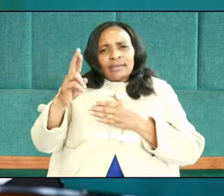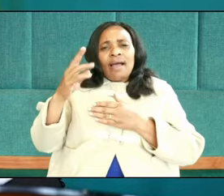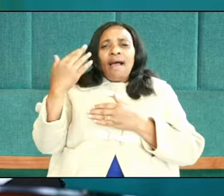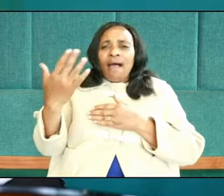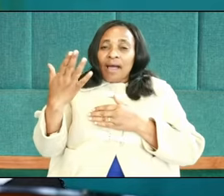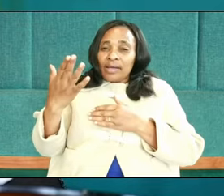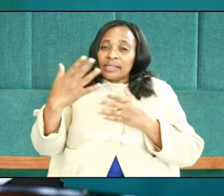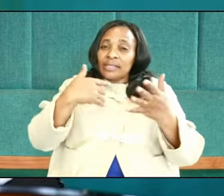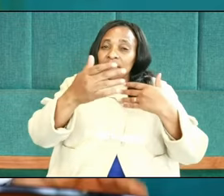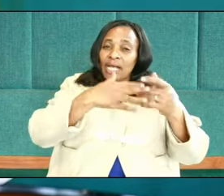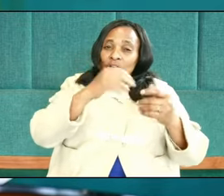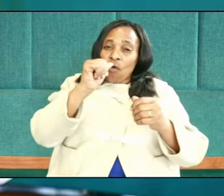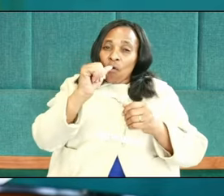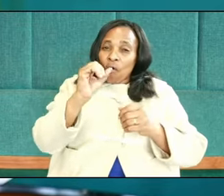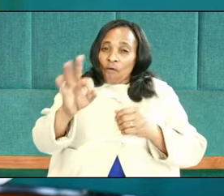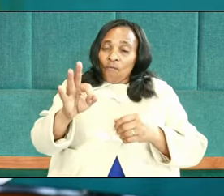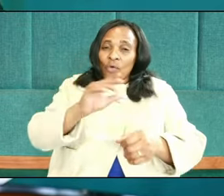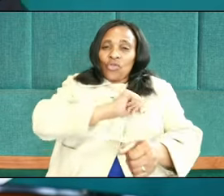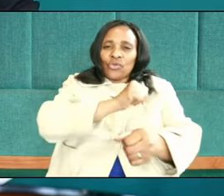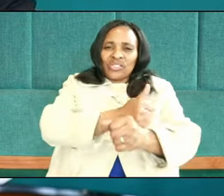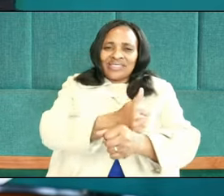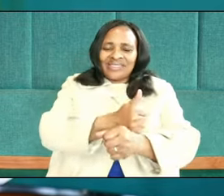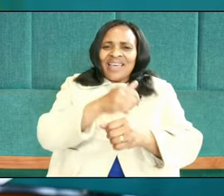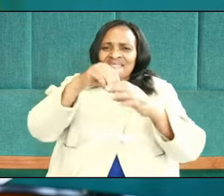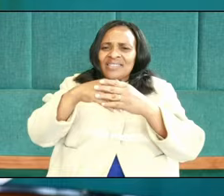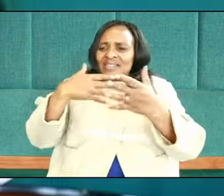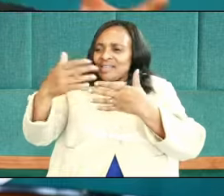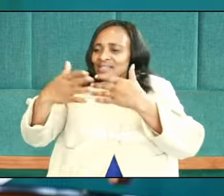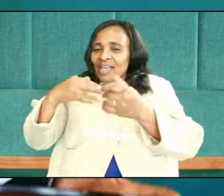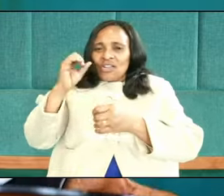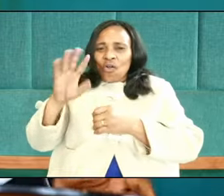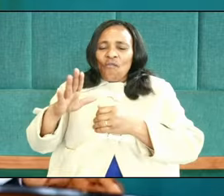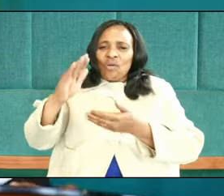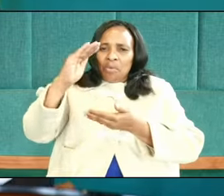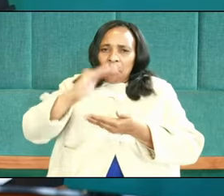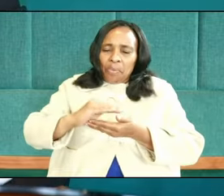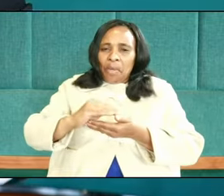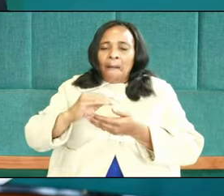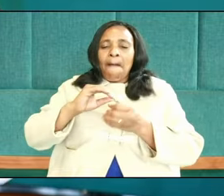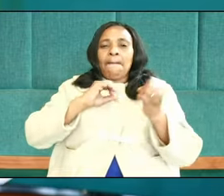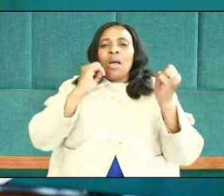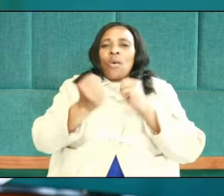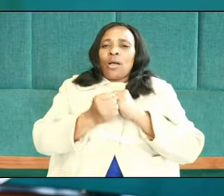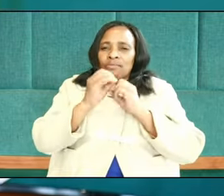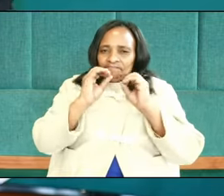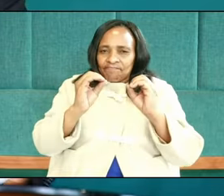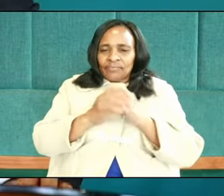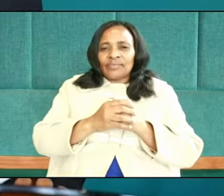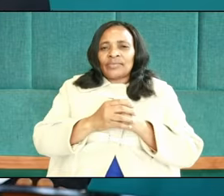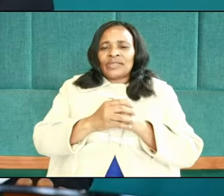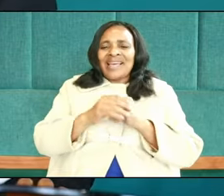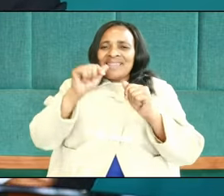symbol of authority. In fact, it is a symbol of unlimited power. It was your